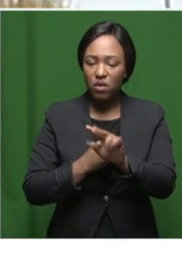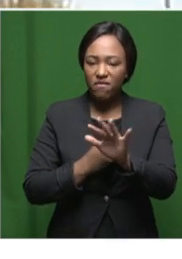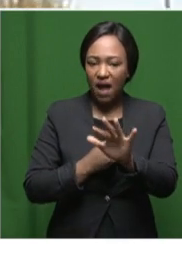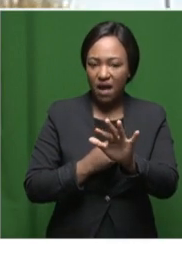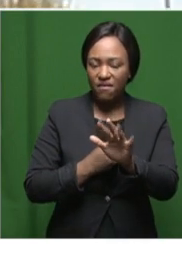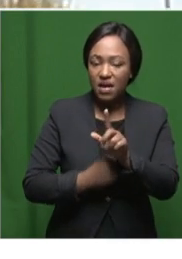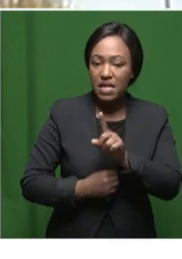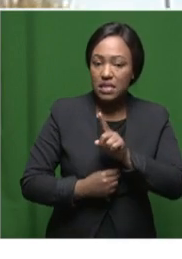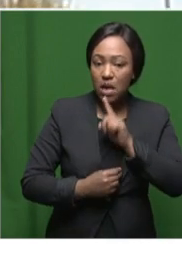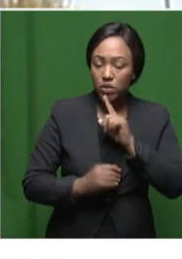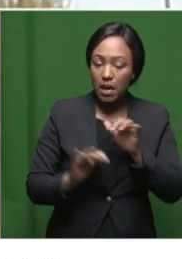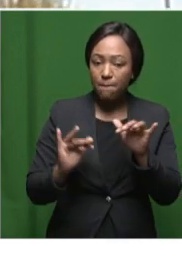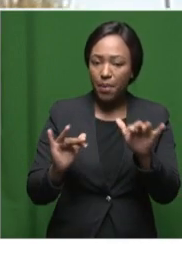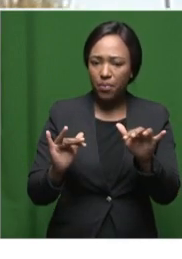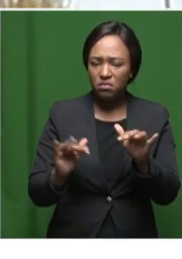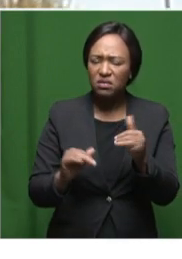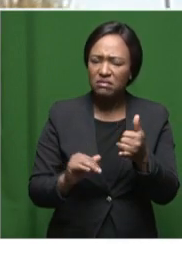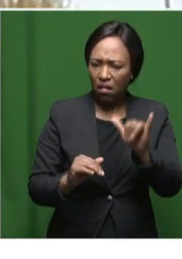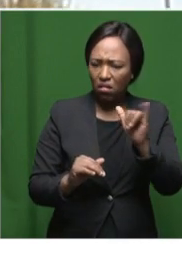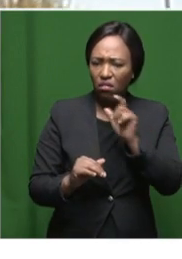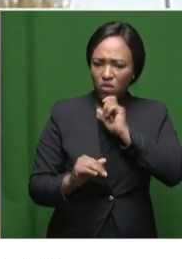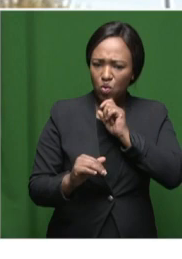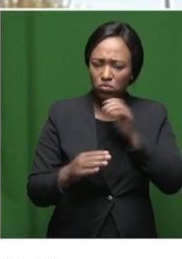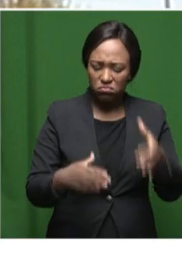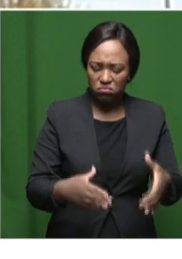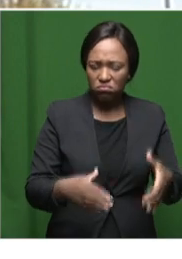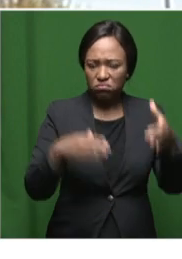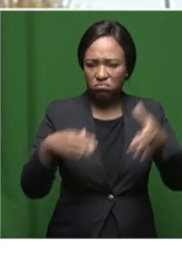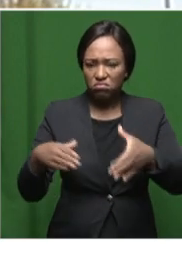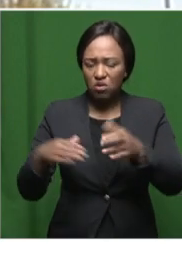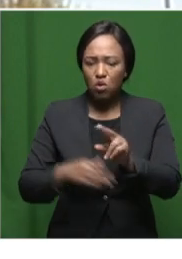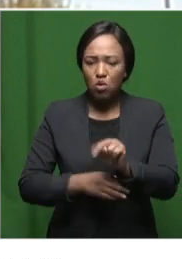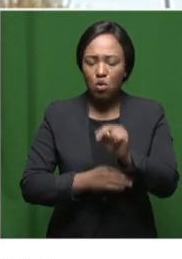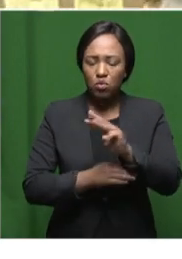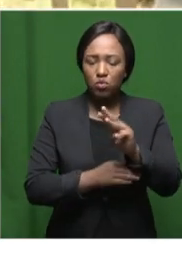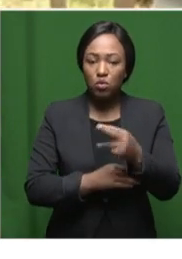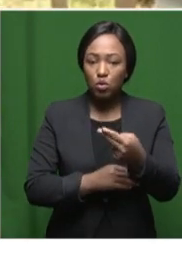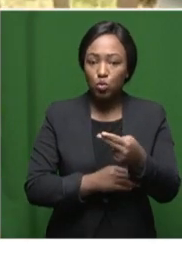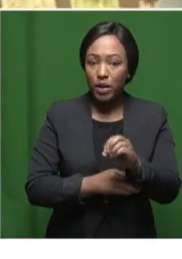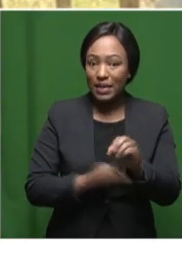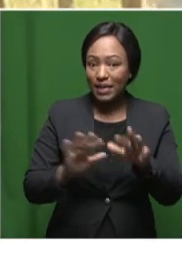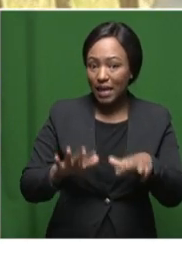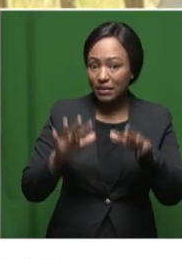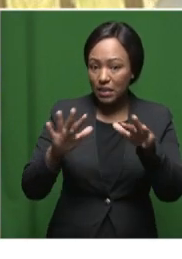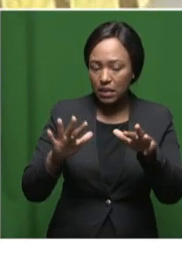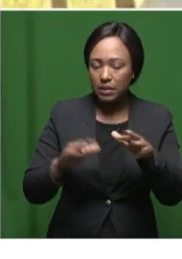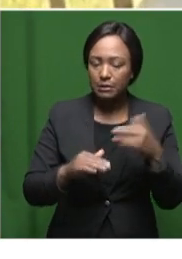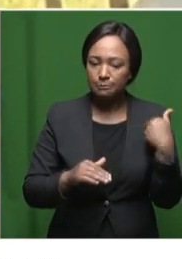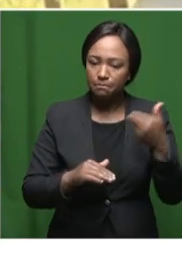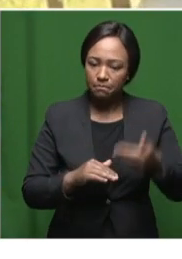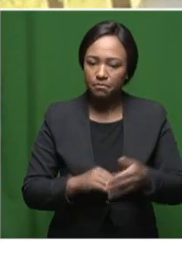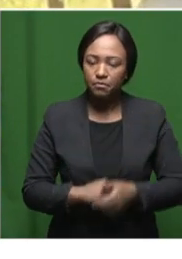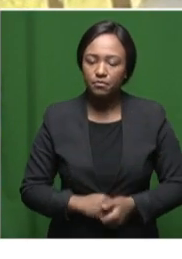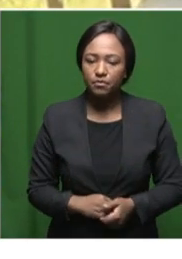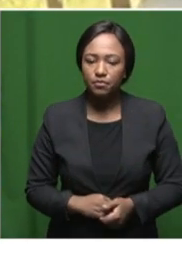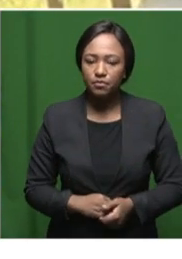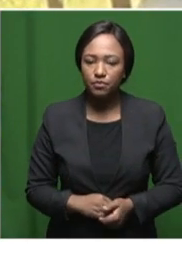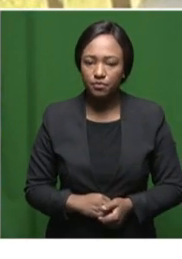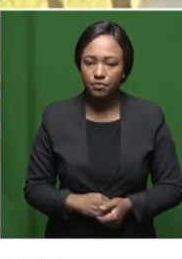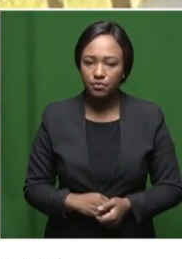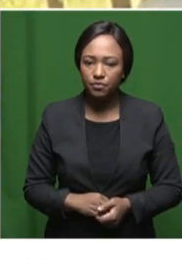people were still used in the bucket system in the Northwest in 2019. Deborah Pakedi, SABC News,